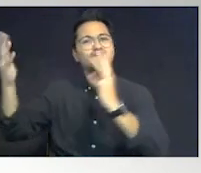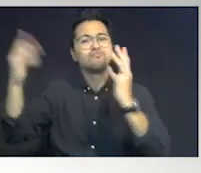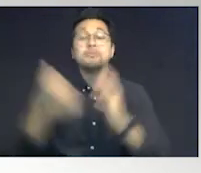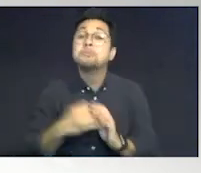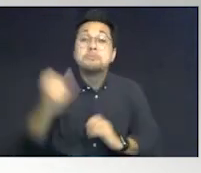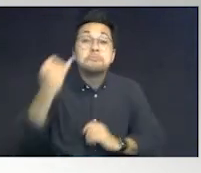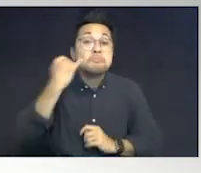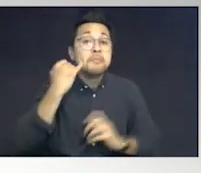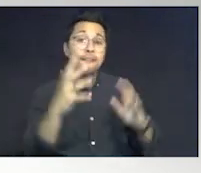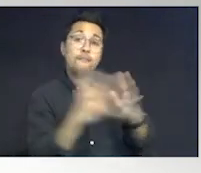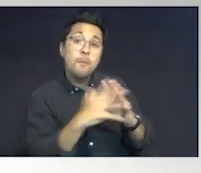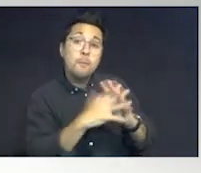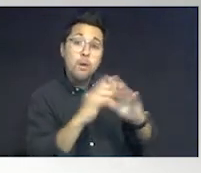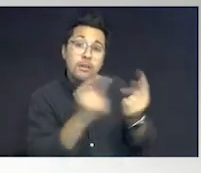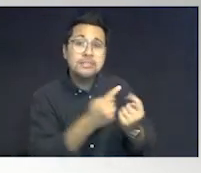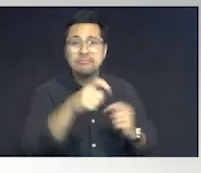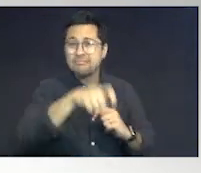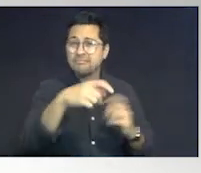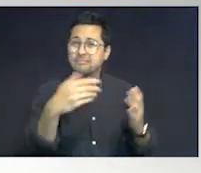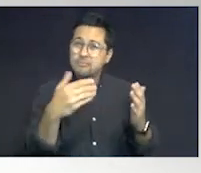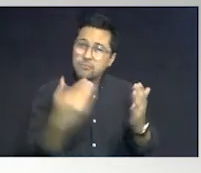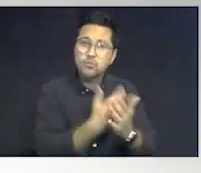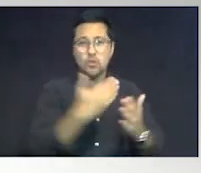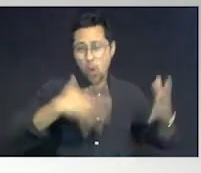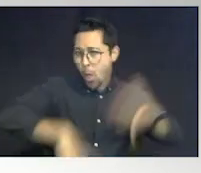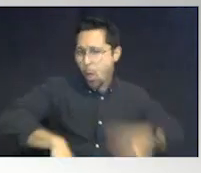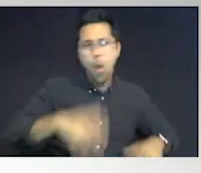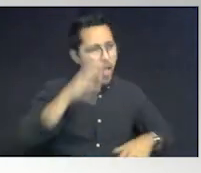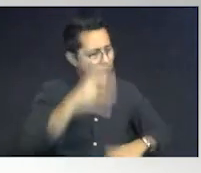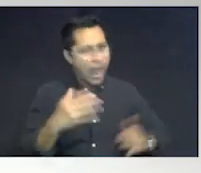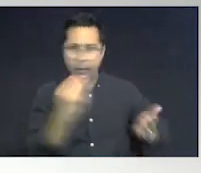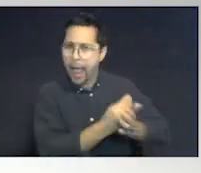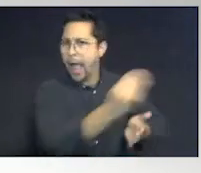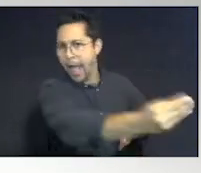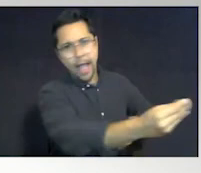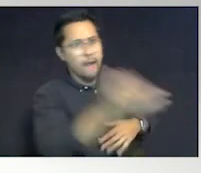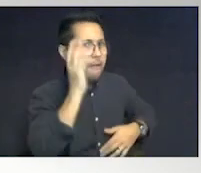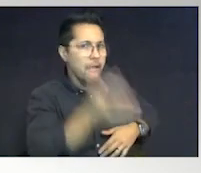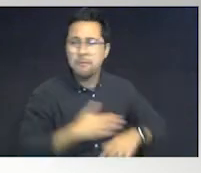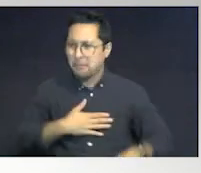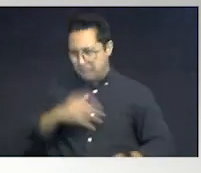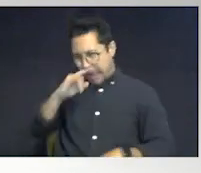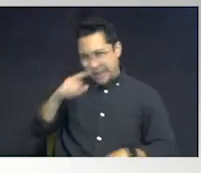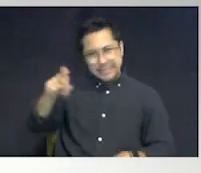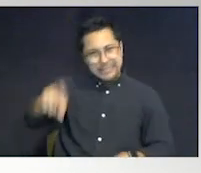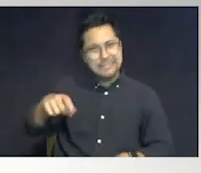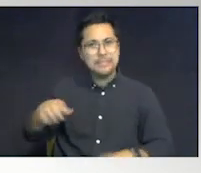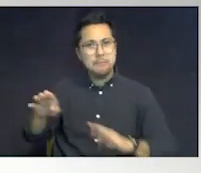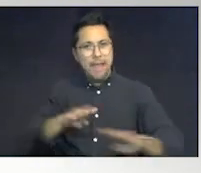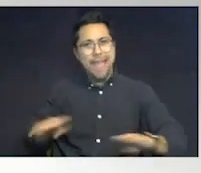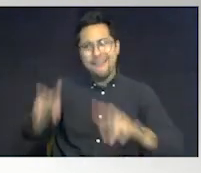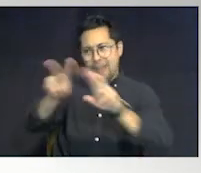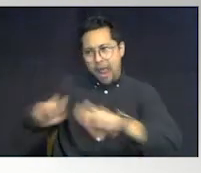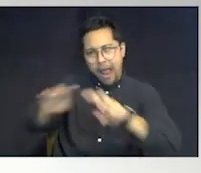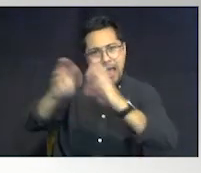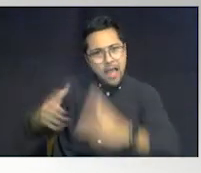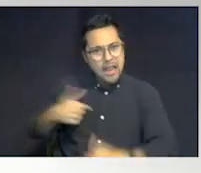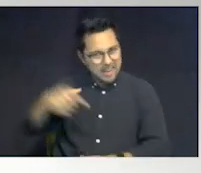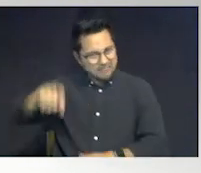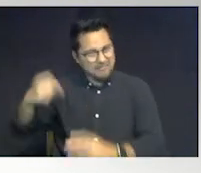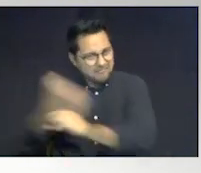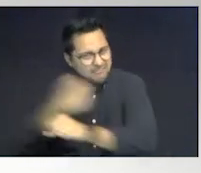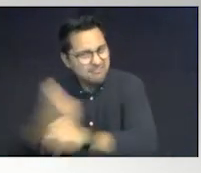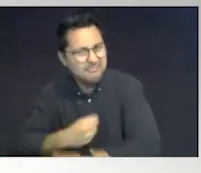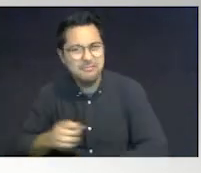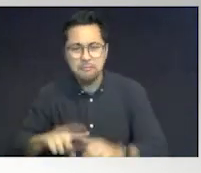If the football team needs new jerseys, by God, they won't get them nursing, my kid needs a behavior analyst and I'm having to fight. Though